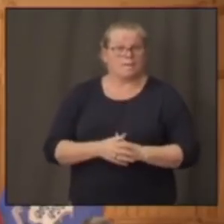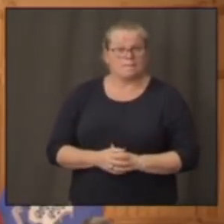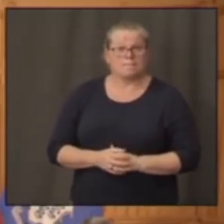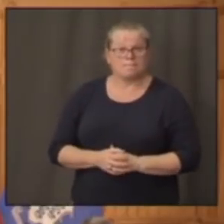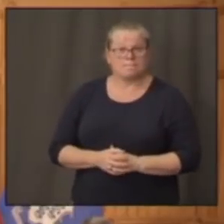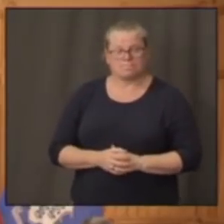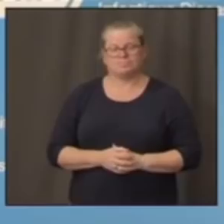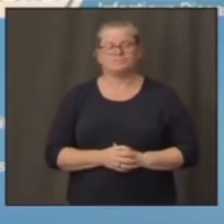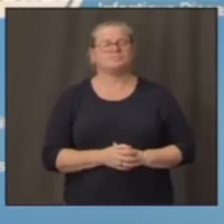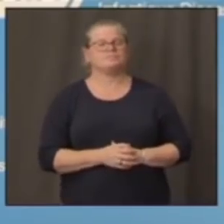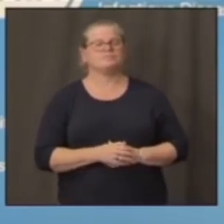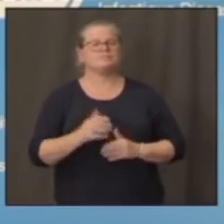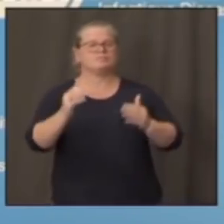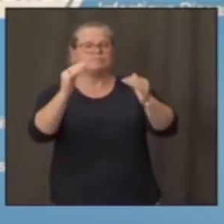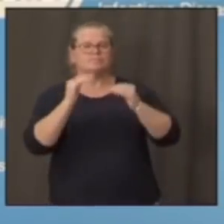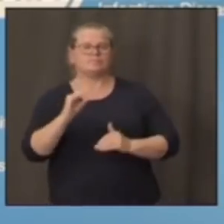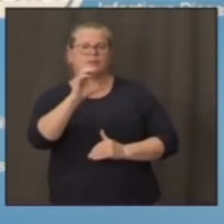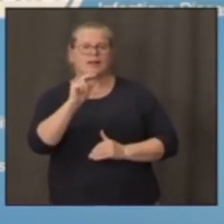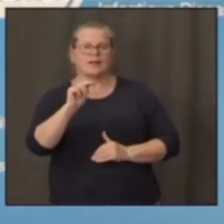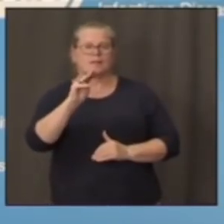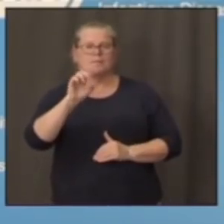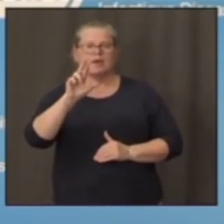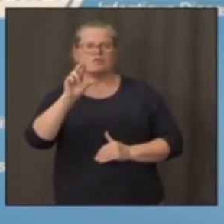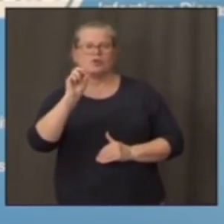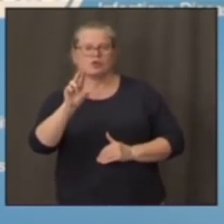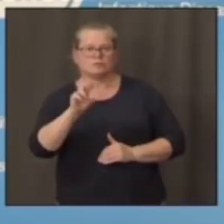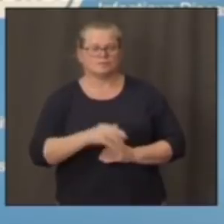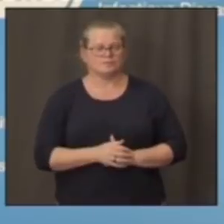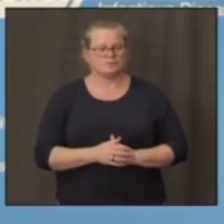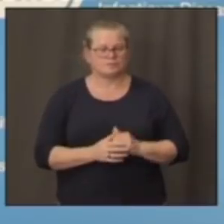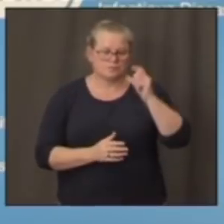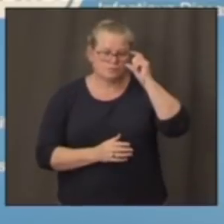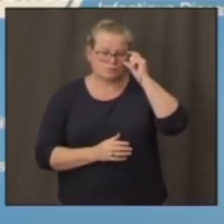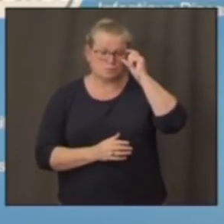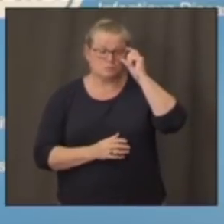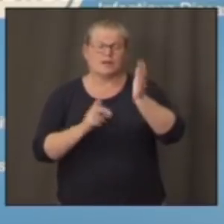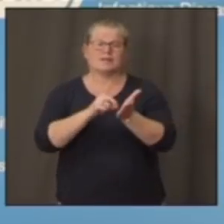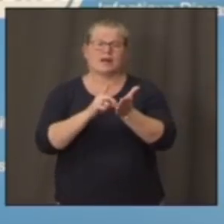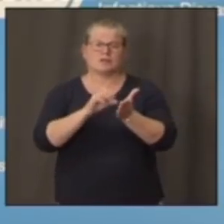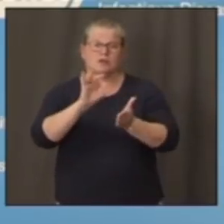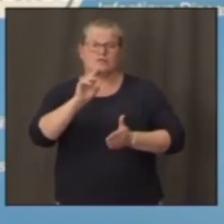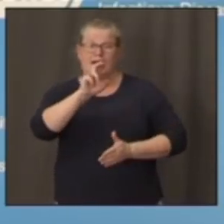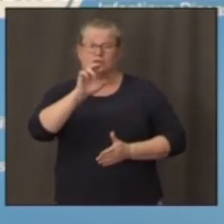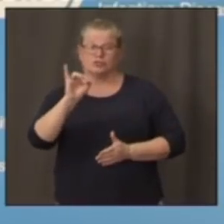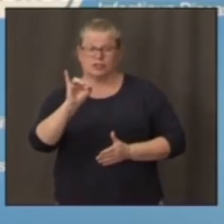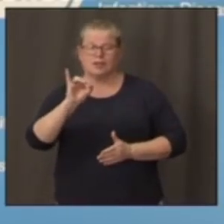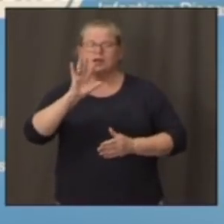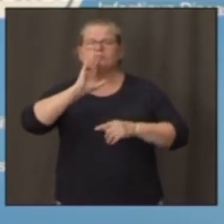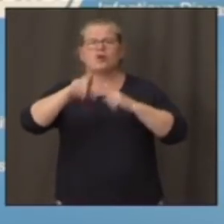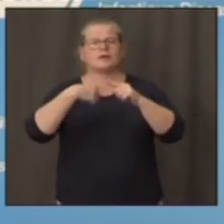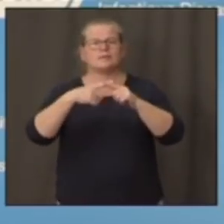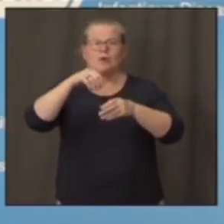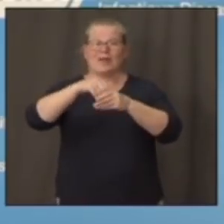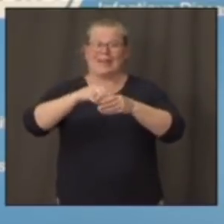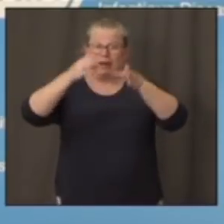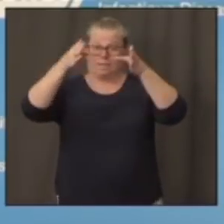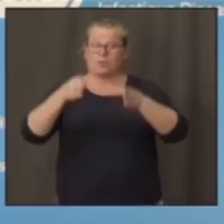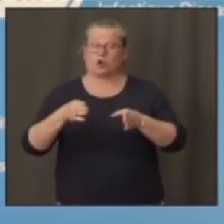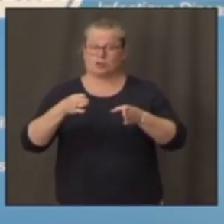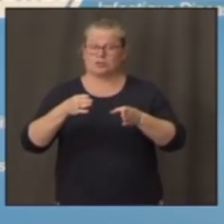Dr. Fauci, given what you said about the importance of in-person education, if the metrics allow,